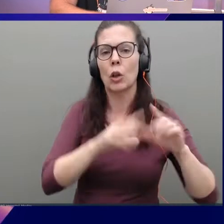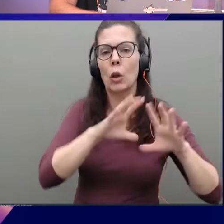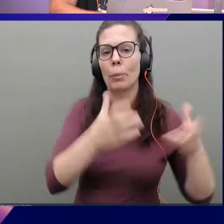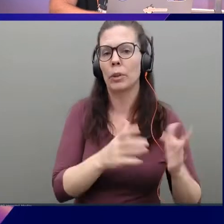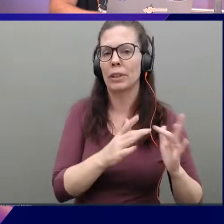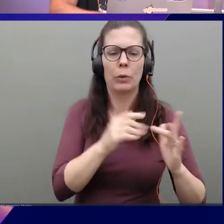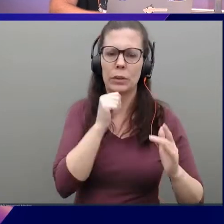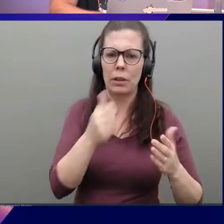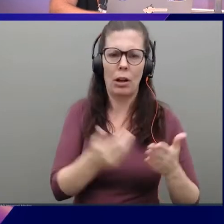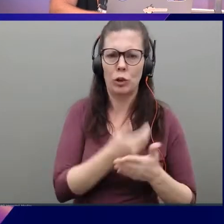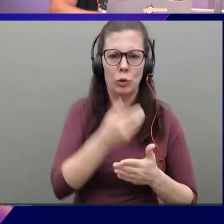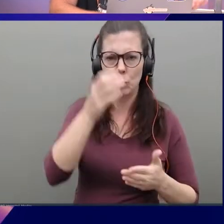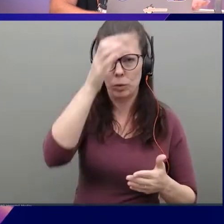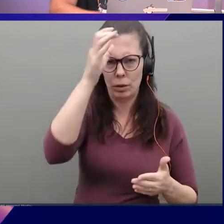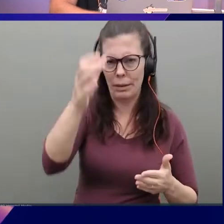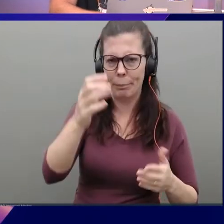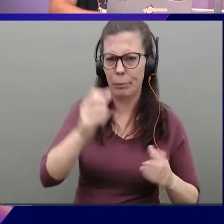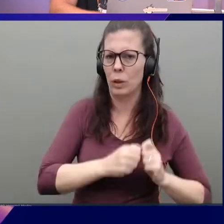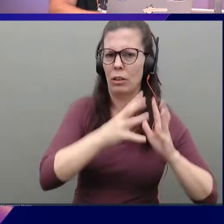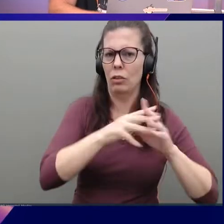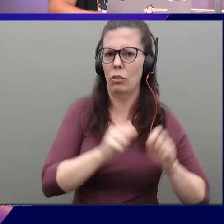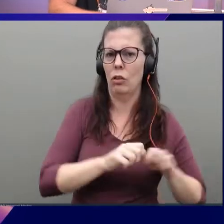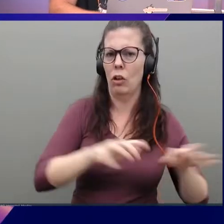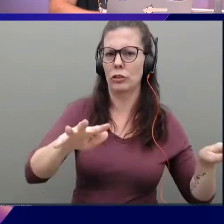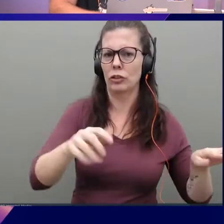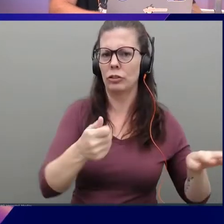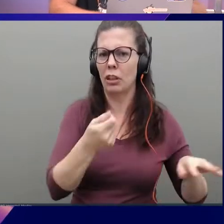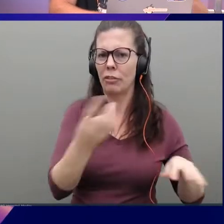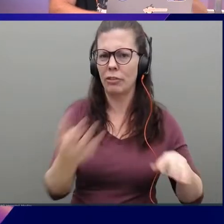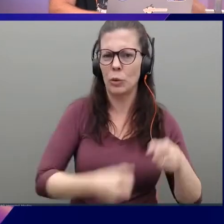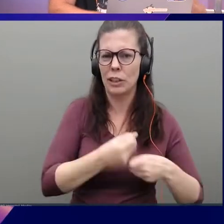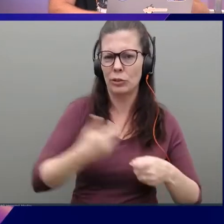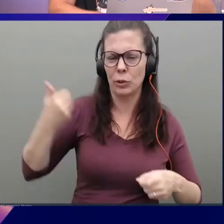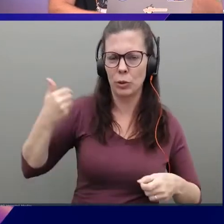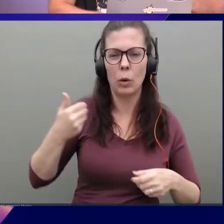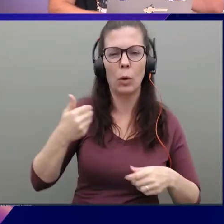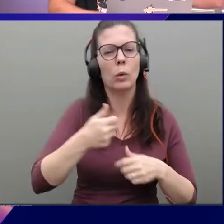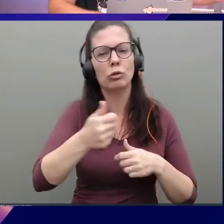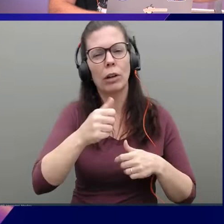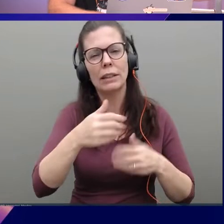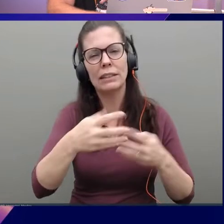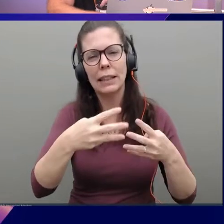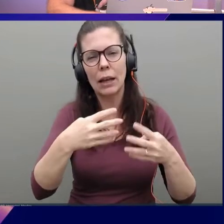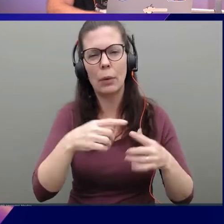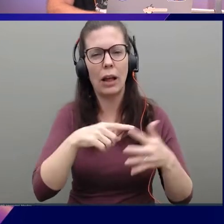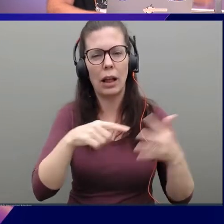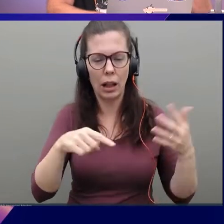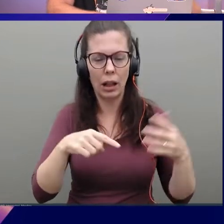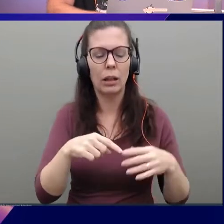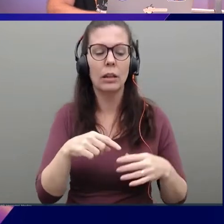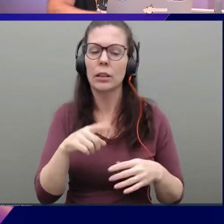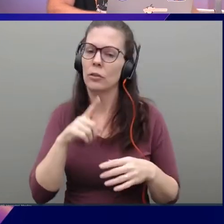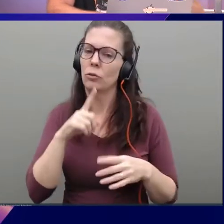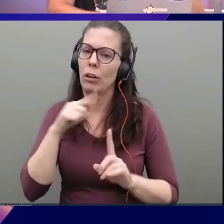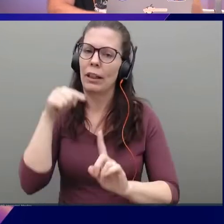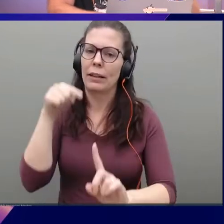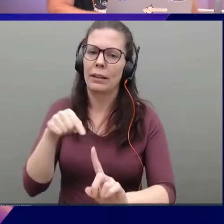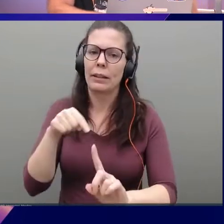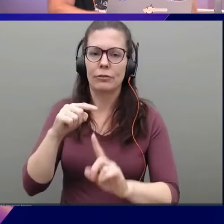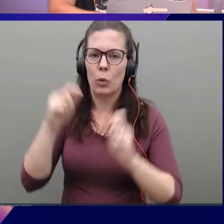launched that a couple of years ago. It allows you to register your transit gateways and other things there. It was really more of a visualization.